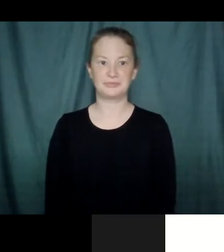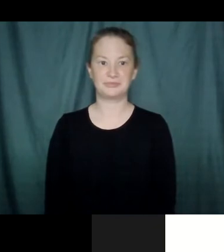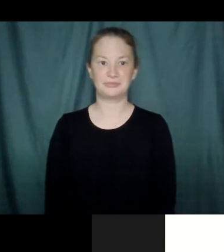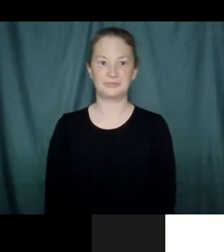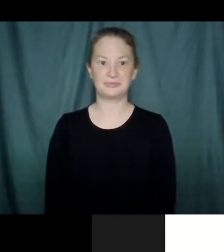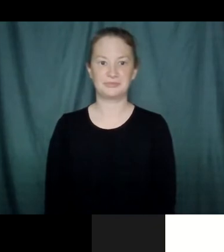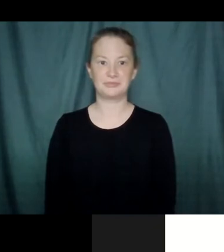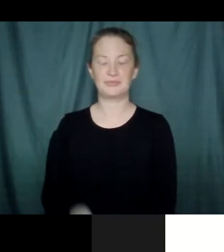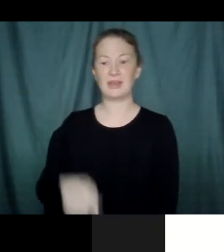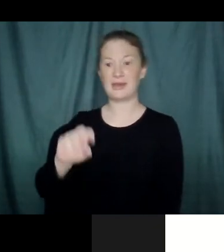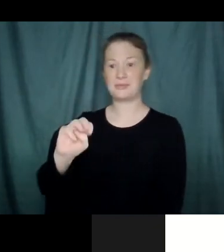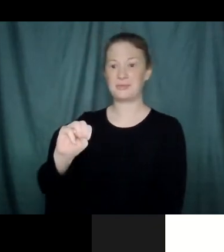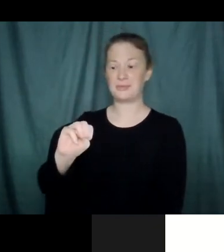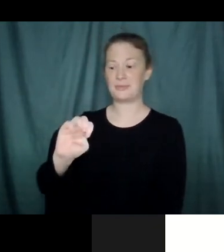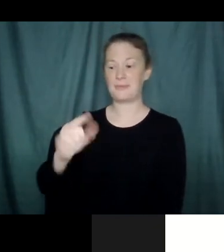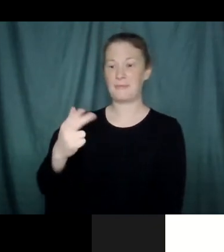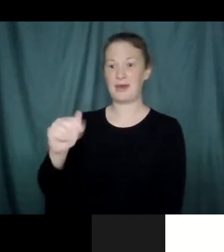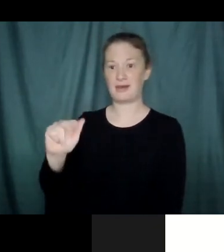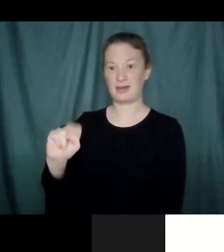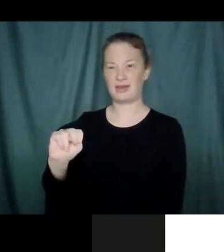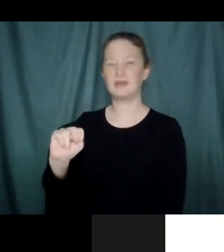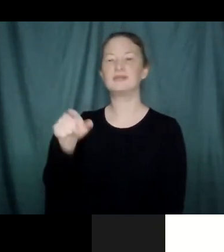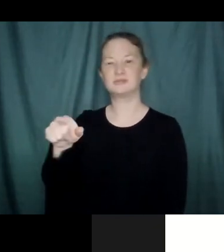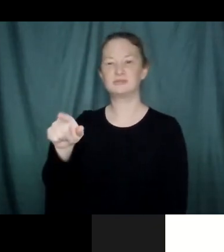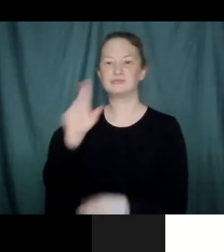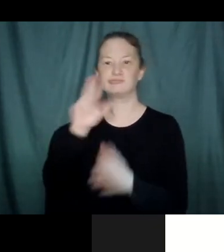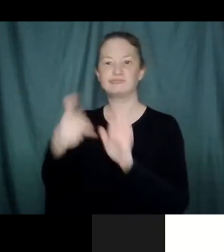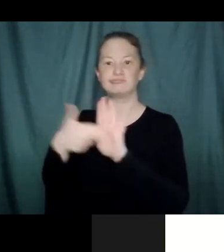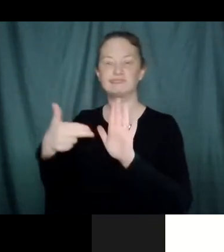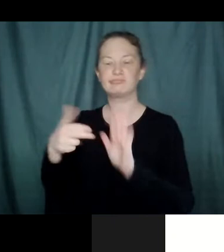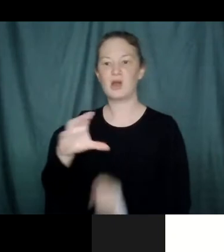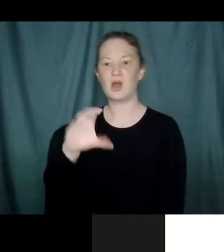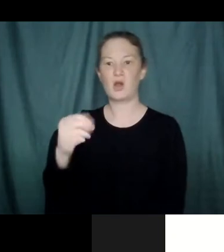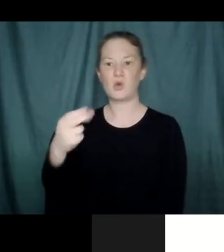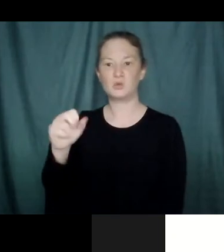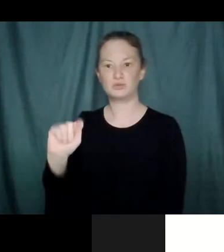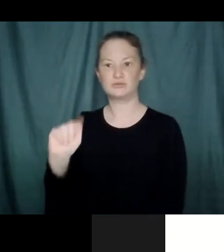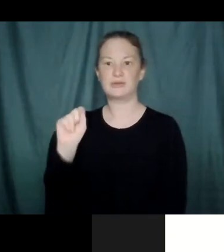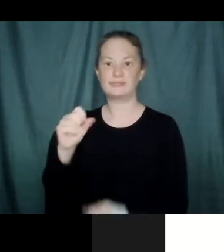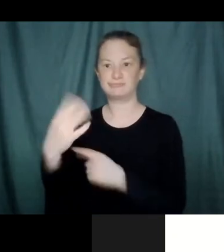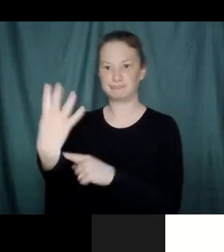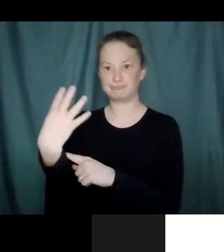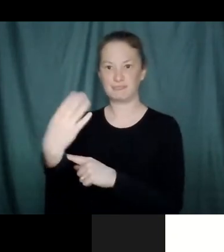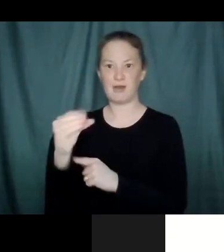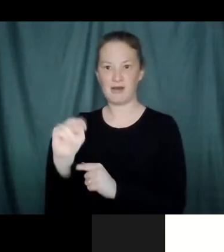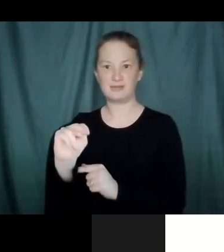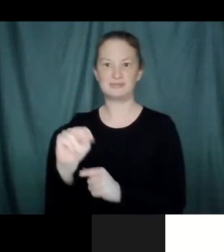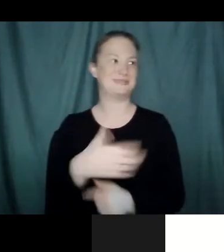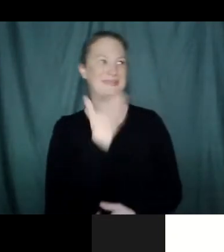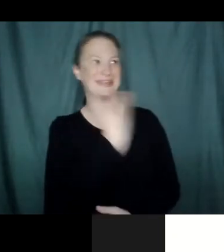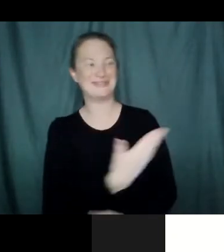And Megan, I'm going to get you co-host so you can turn your camera on. Great. Sounds good. Thank you.